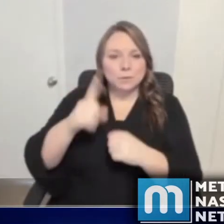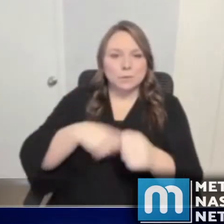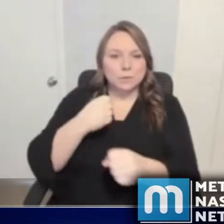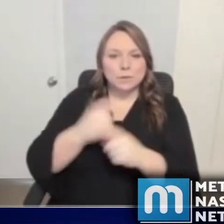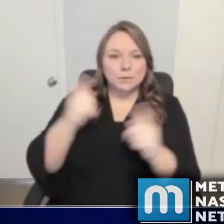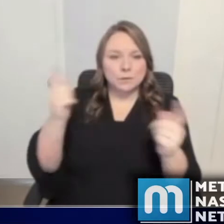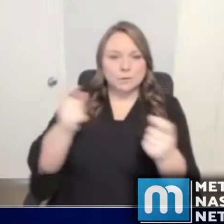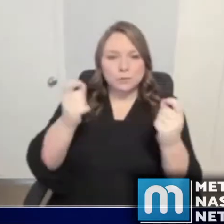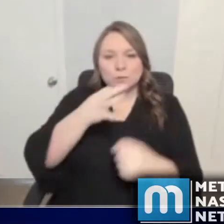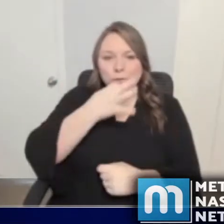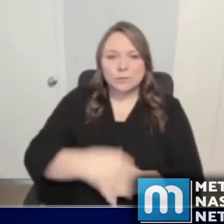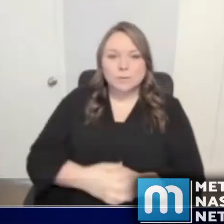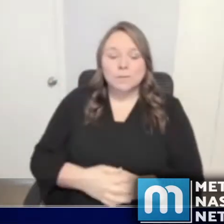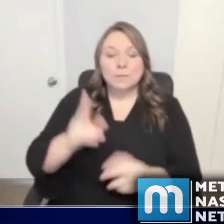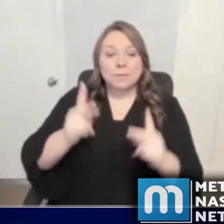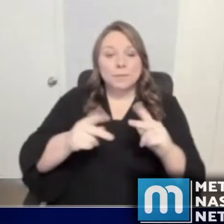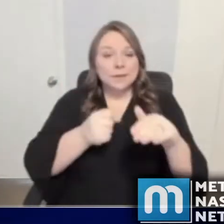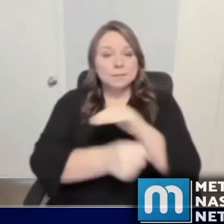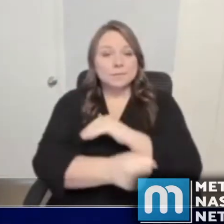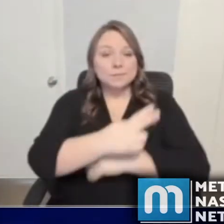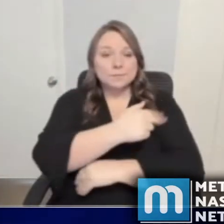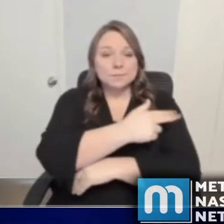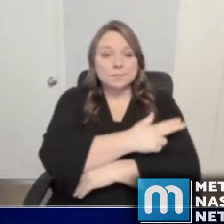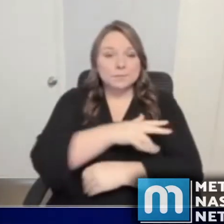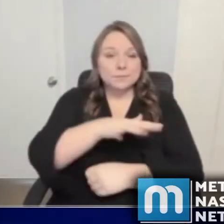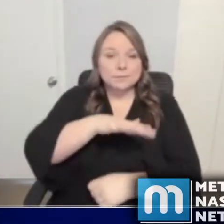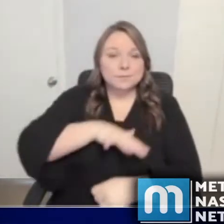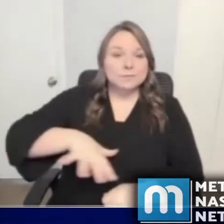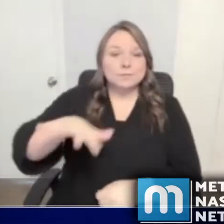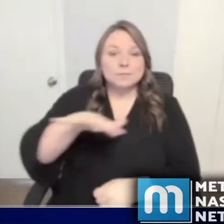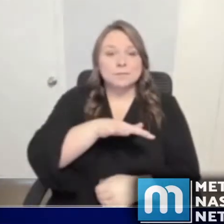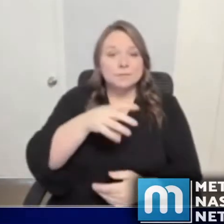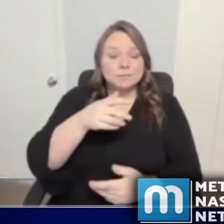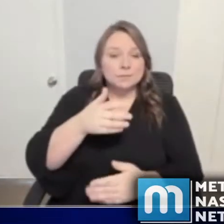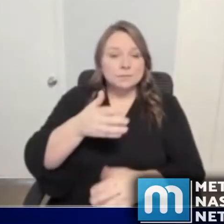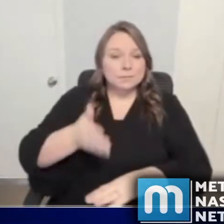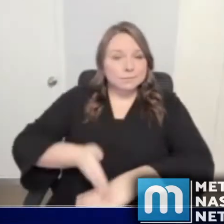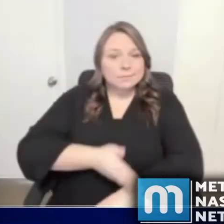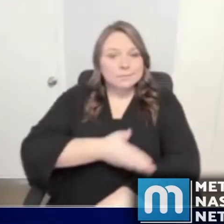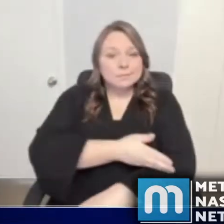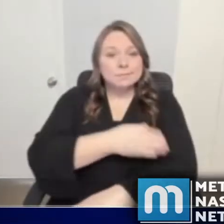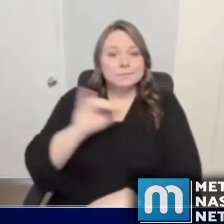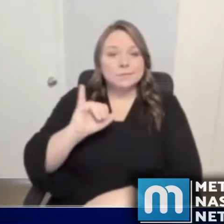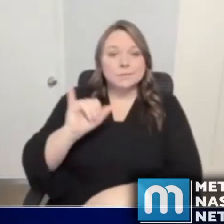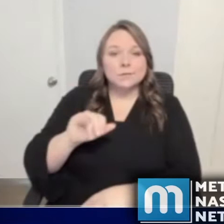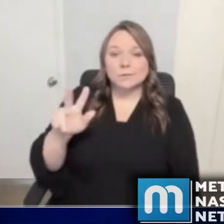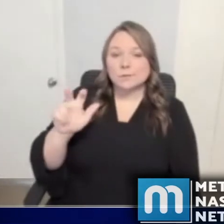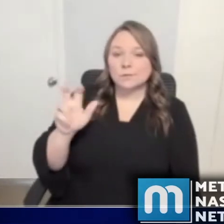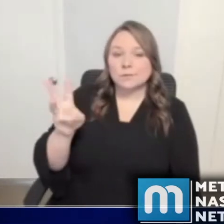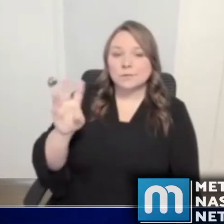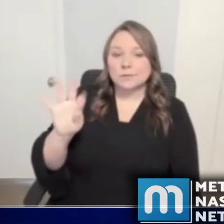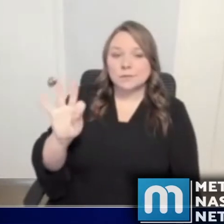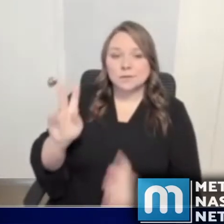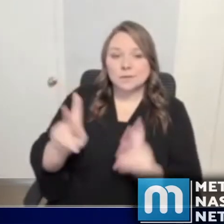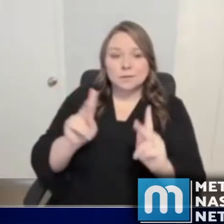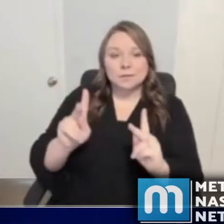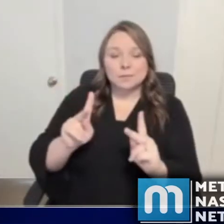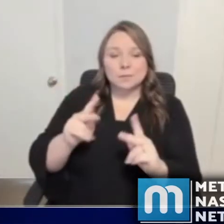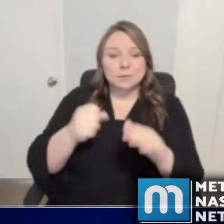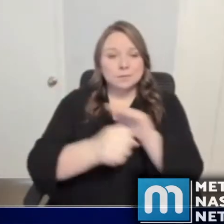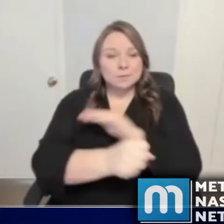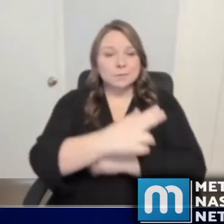The hospitalized patients in our region continues to get better. 369 individuals are hospitalized in Middle Tennessee